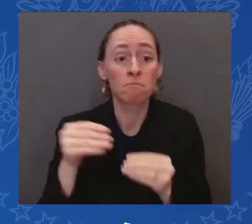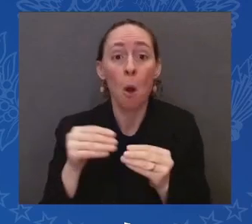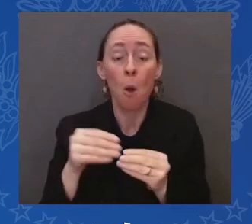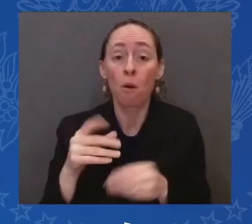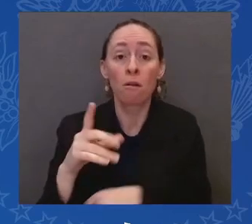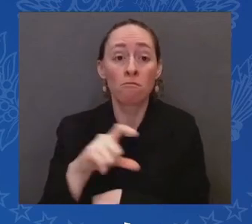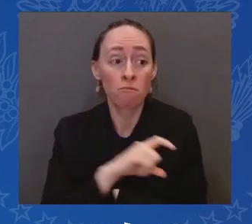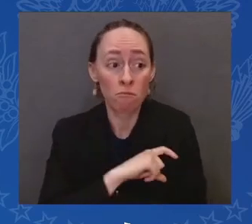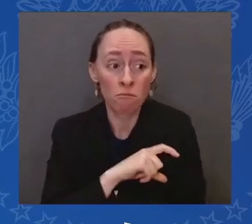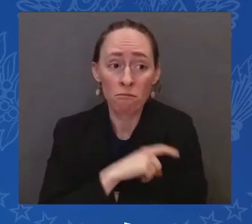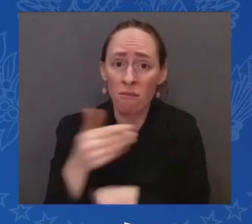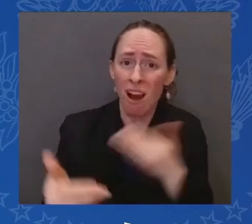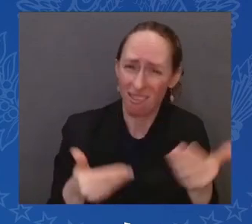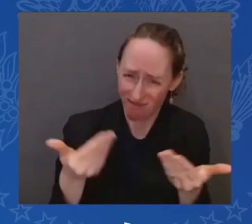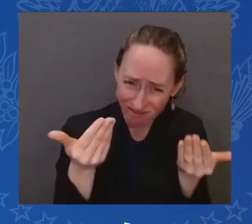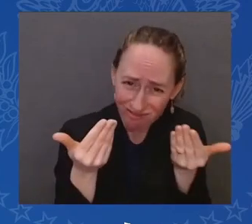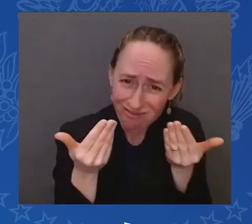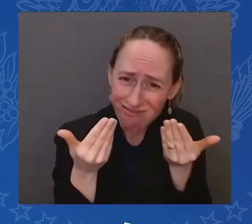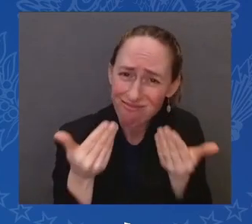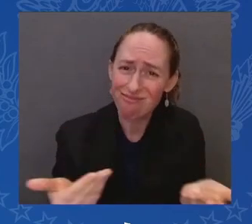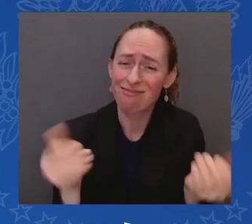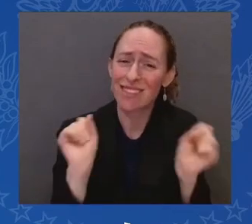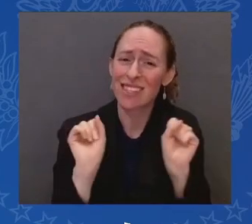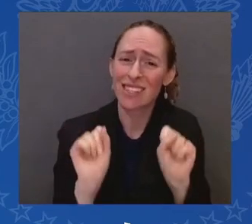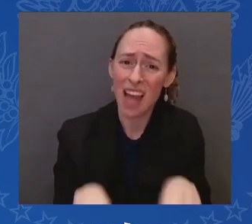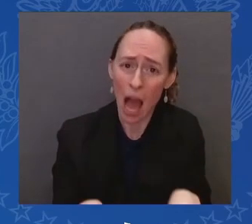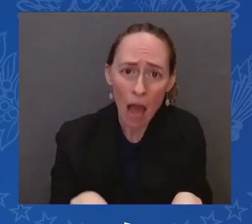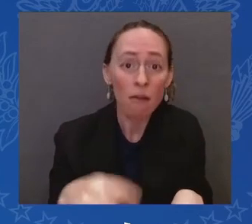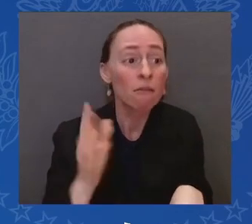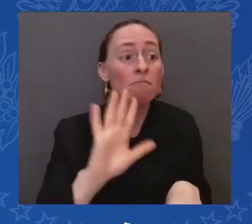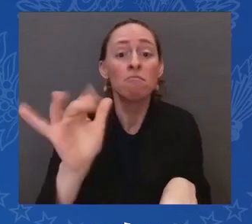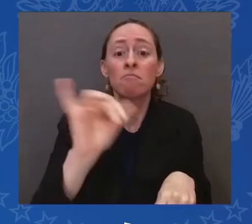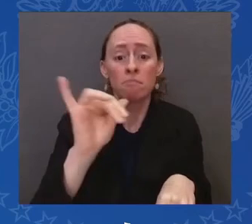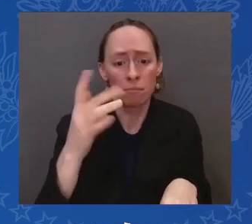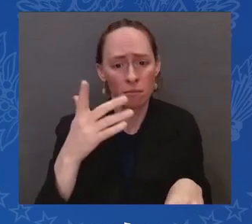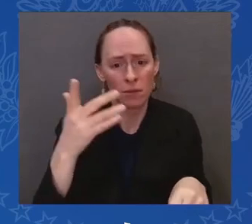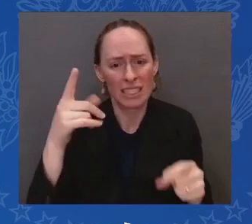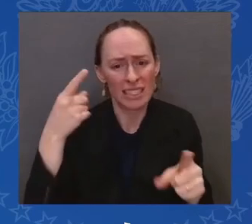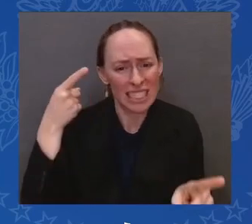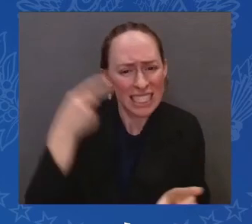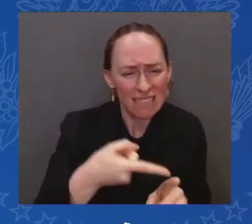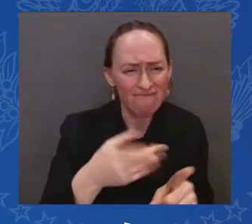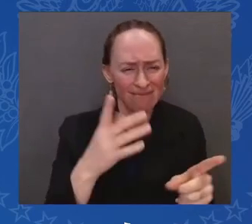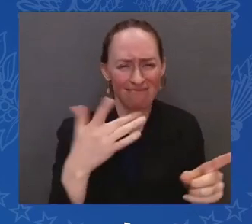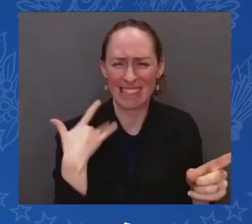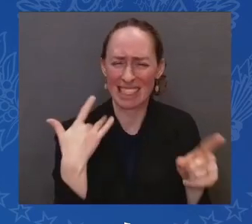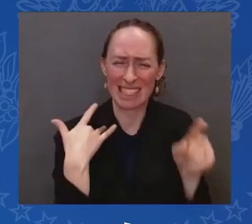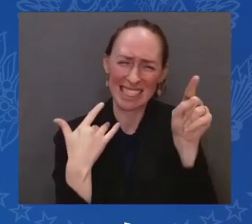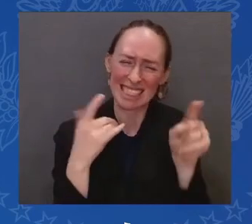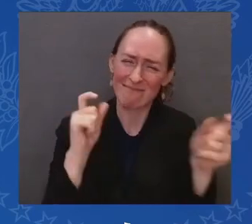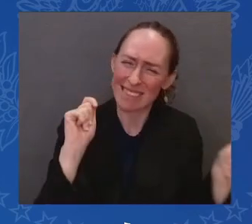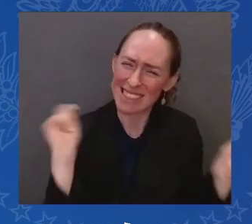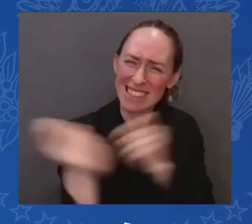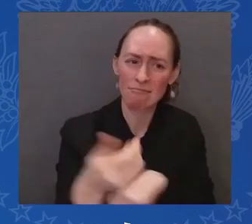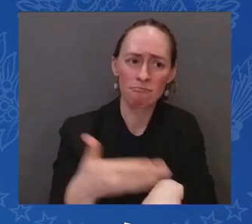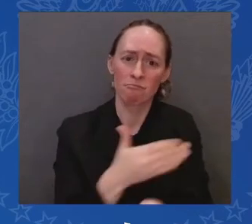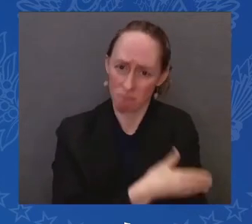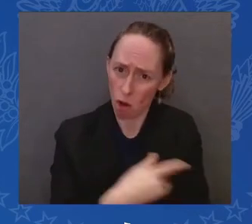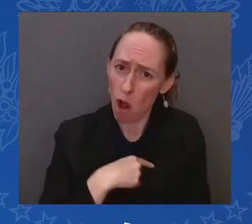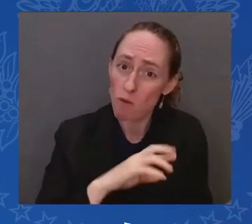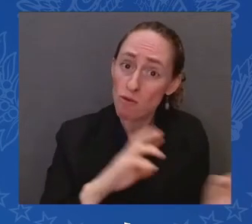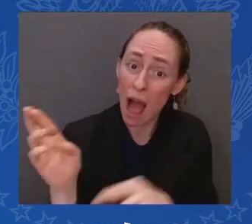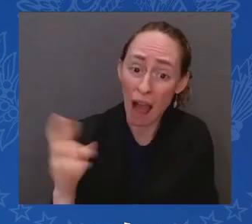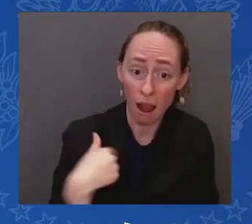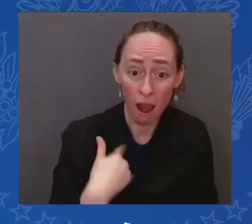substantive changes. But they're unwilling to do it. We thought we- I really thought- I felt good for a while. I thought we were